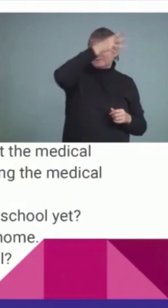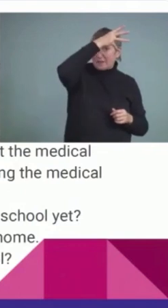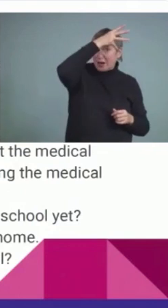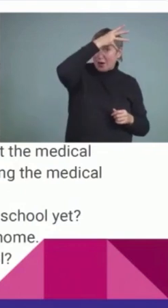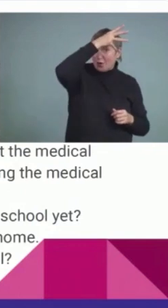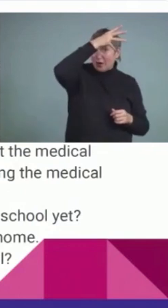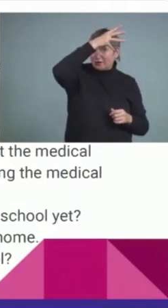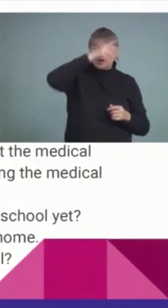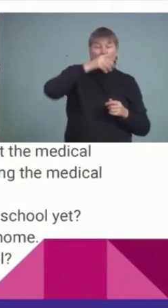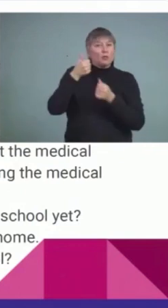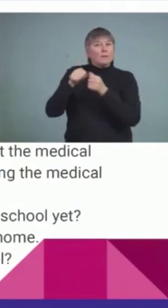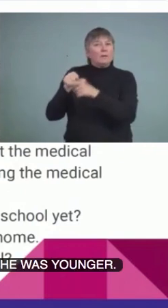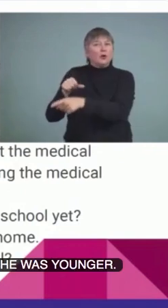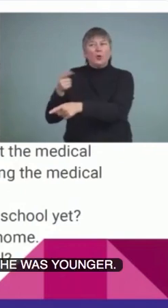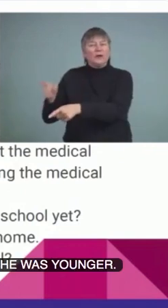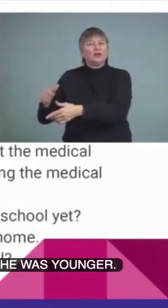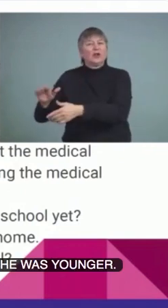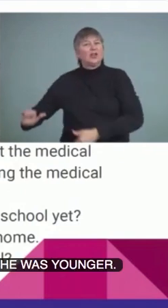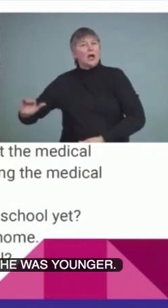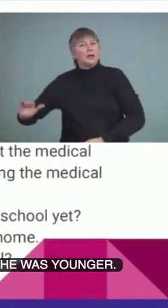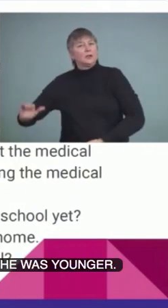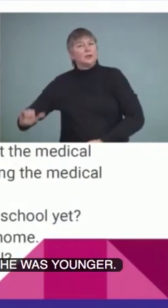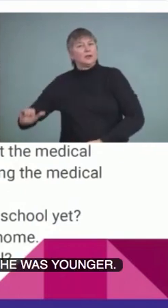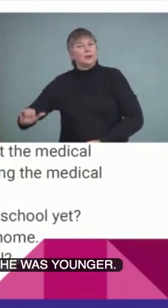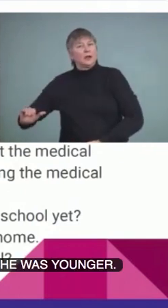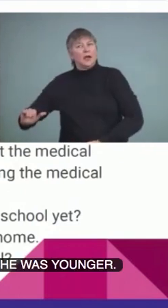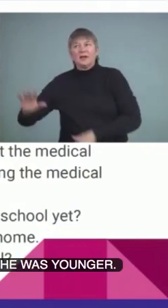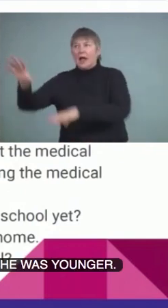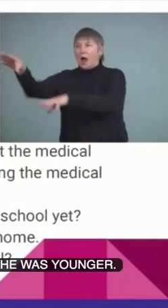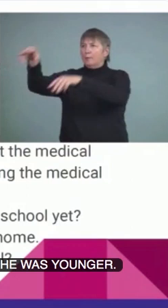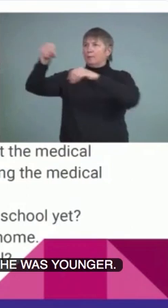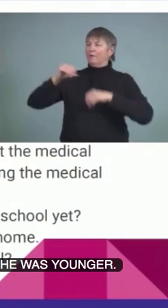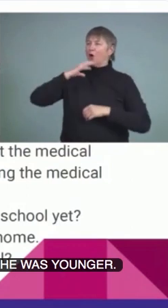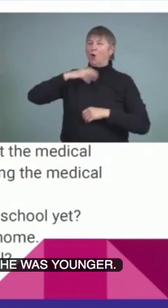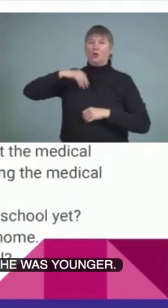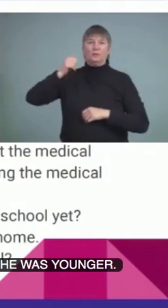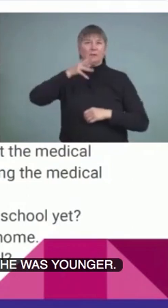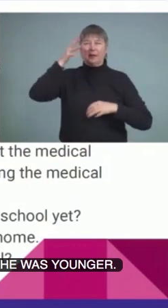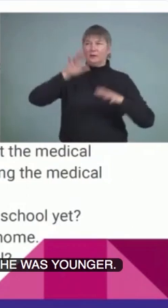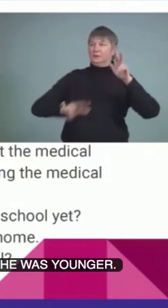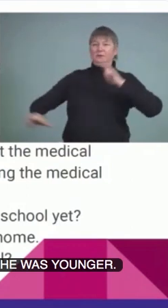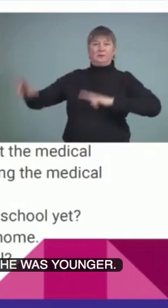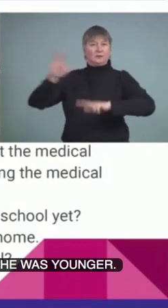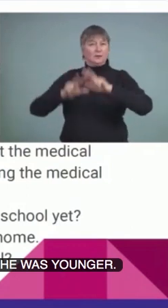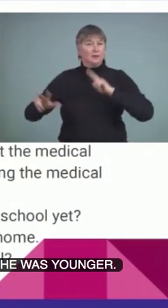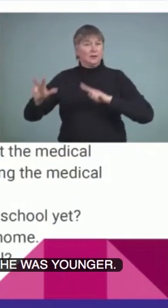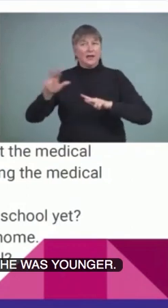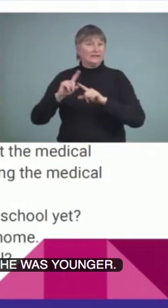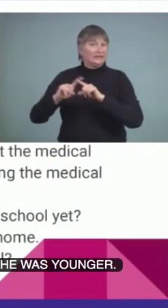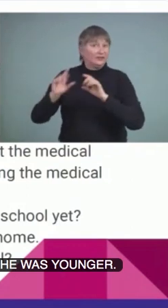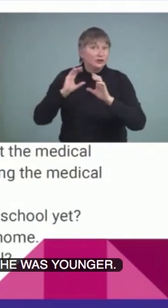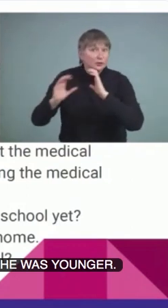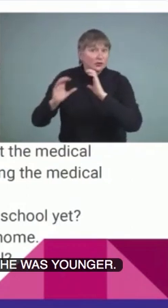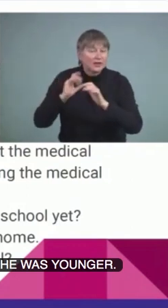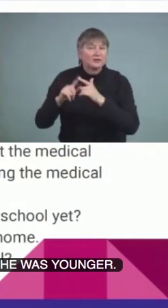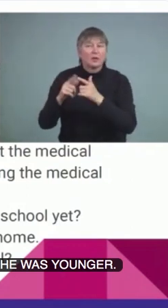Kids need different routines and they need different ways of communication as they get older. So that's where they have to learn about